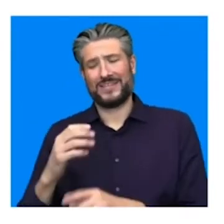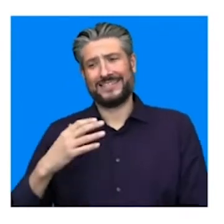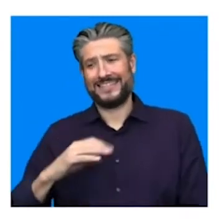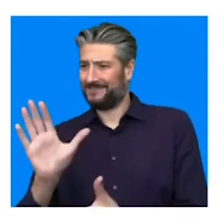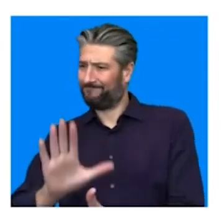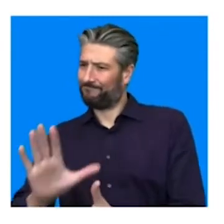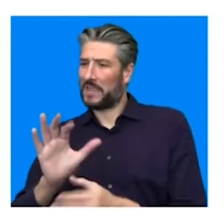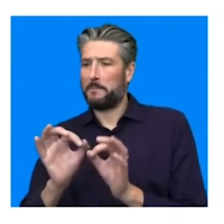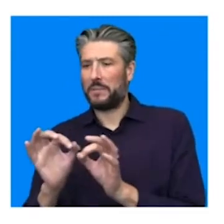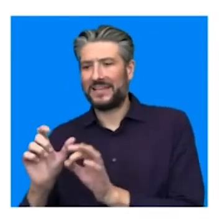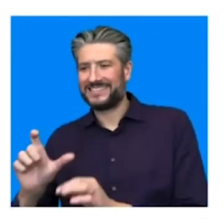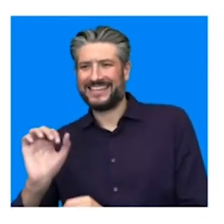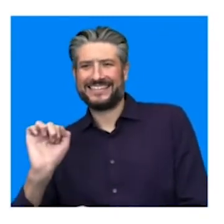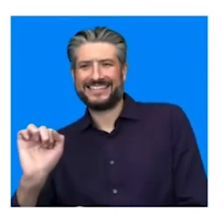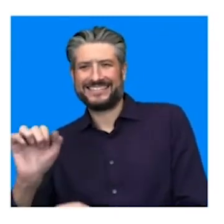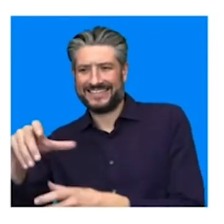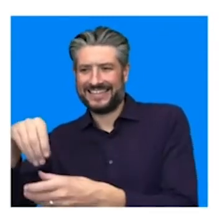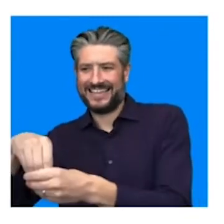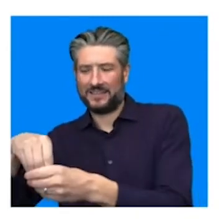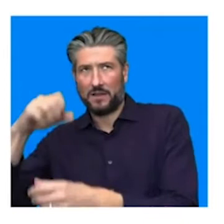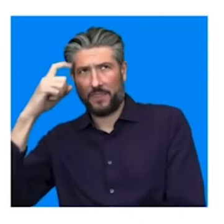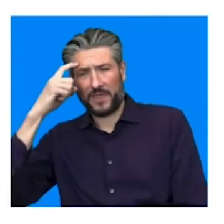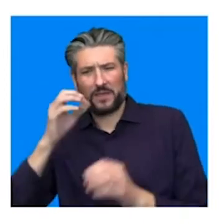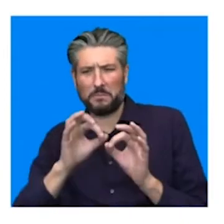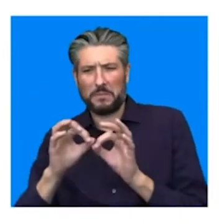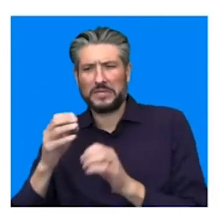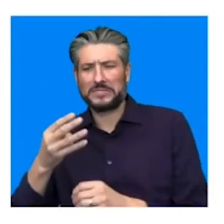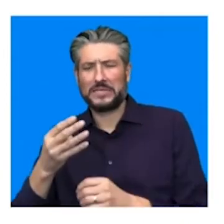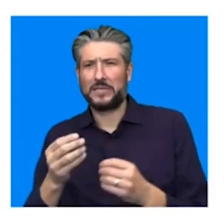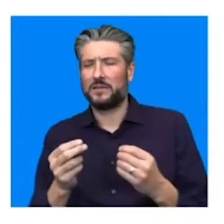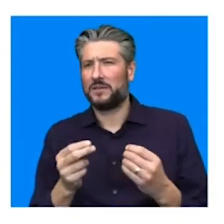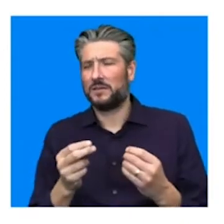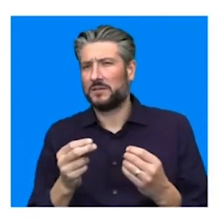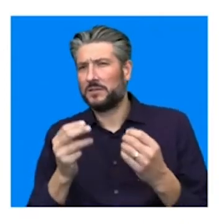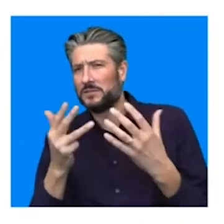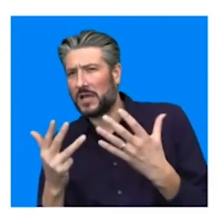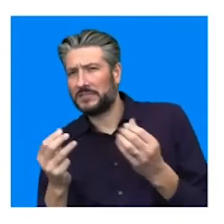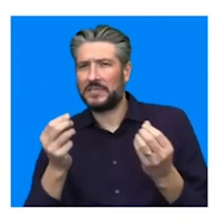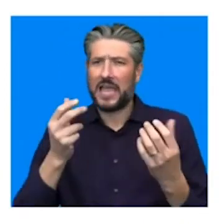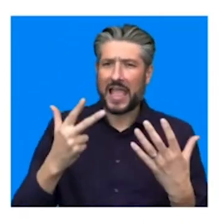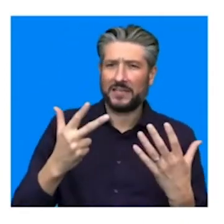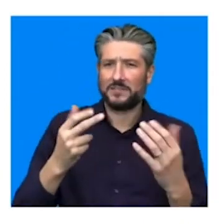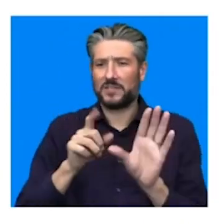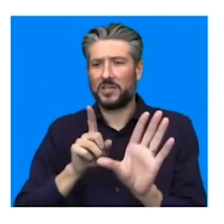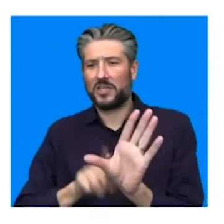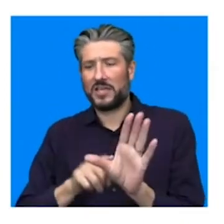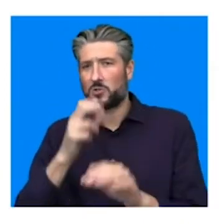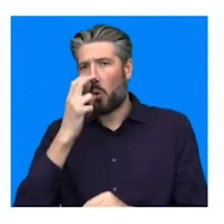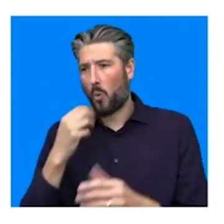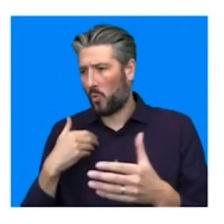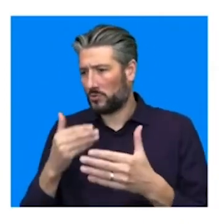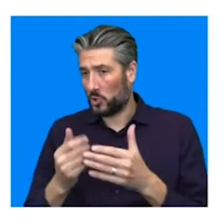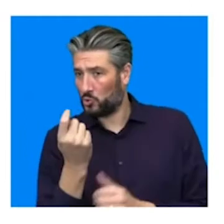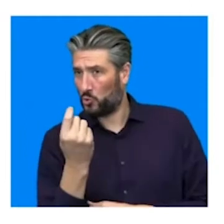is nearly 100 years old, 98 years old, it David? I can't remember. It's roughly that, you know, so we're heading towards our centenary. It has a history,